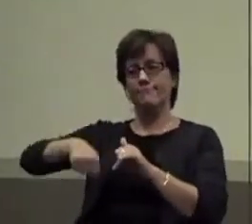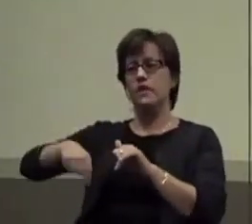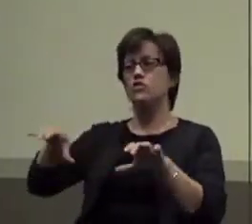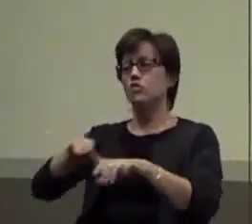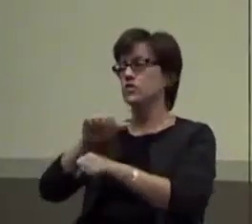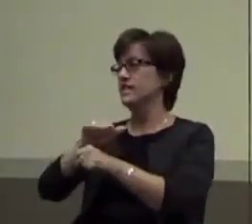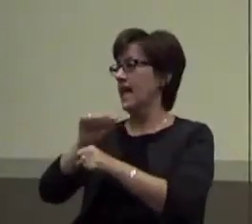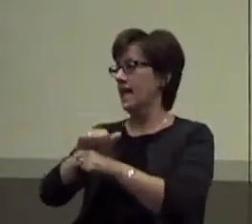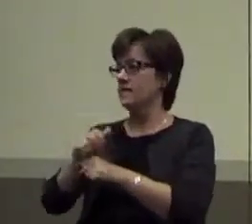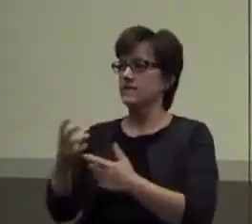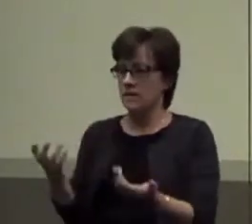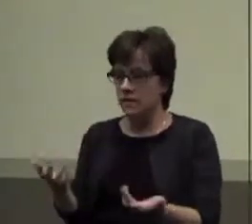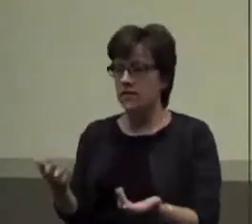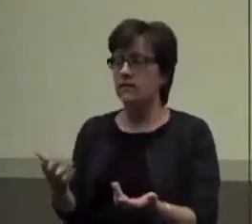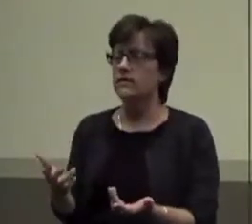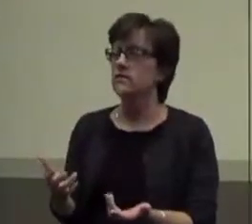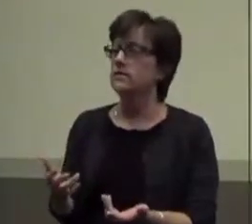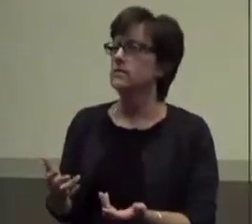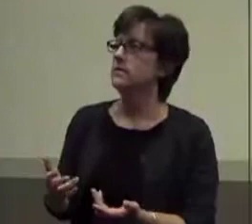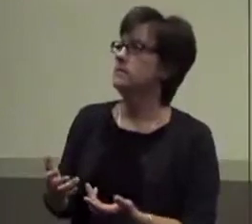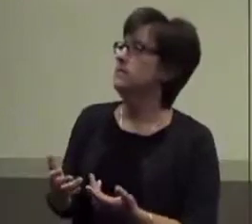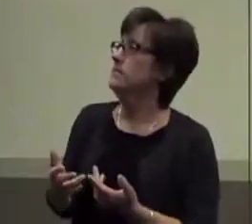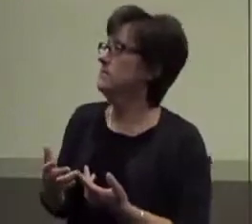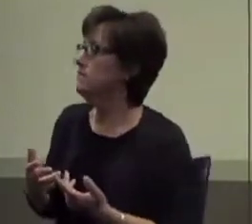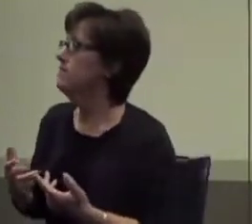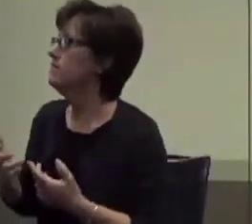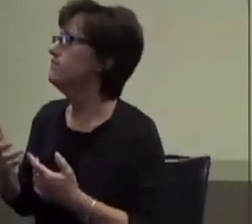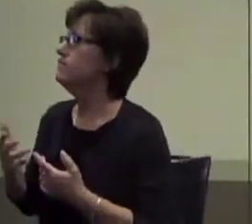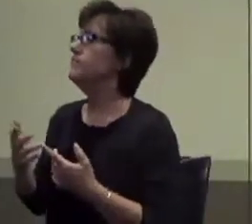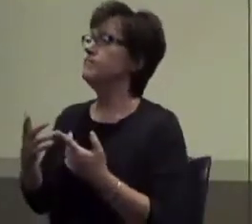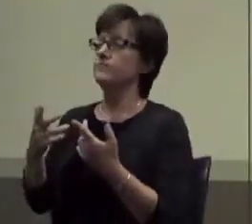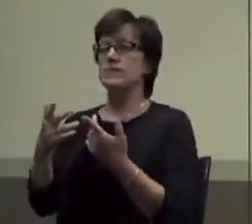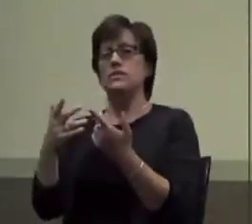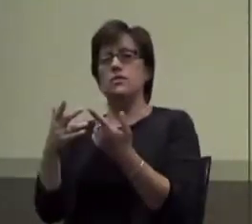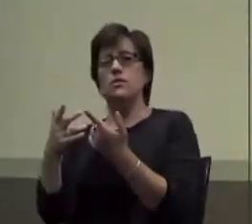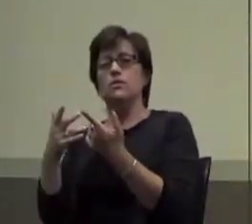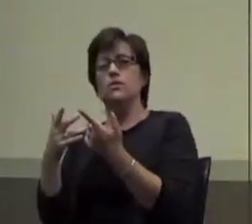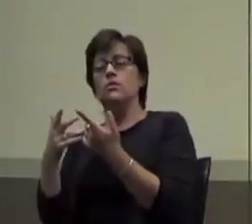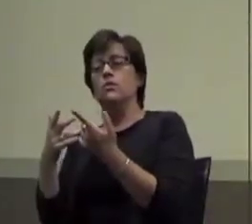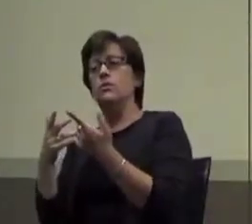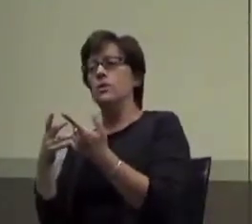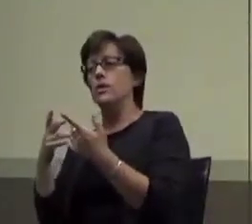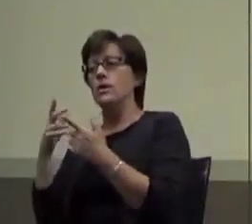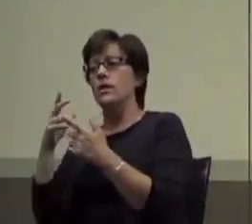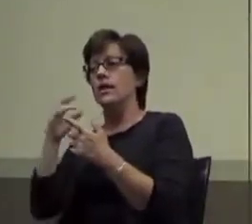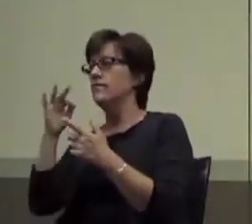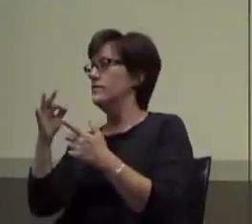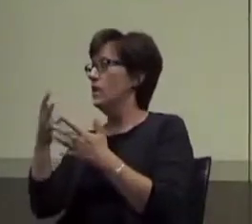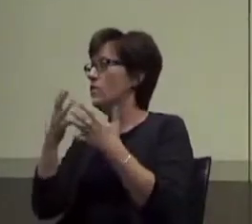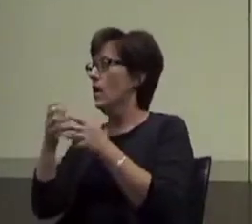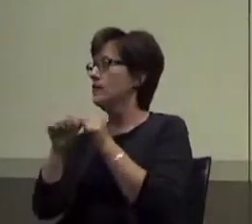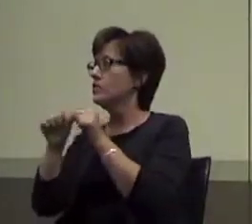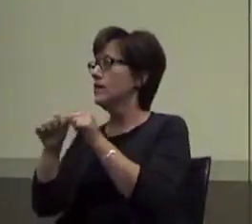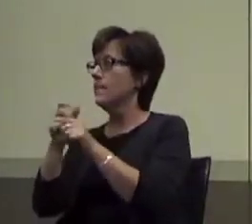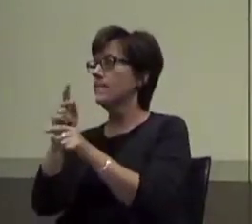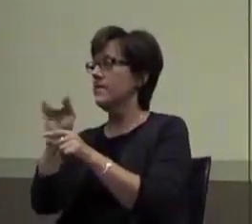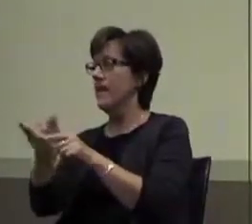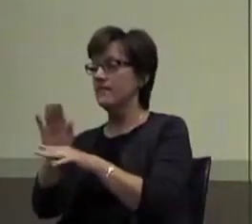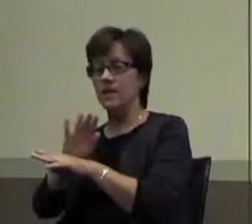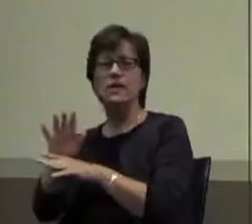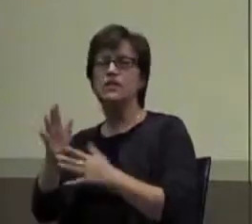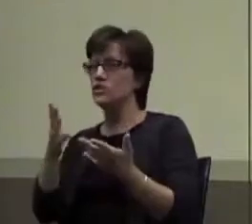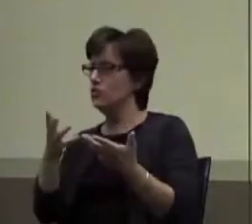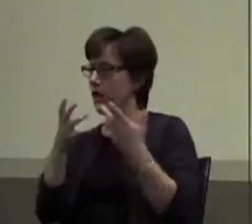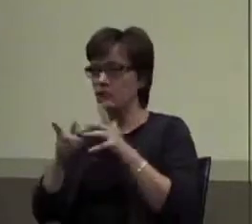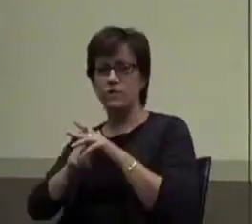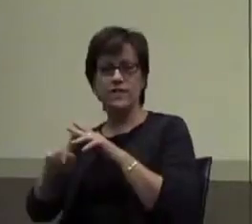So, she was attention-maintained, one, that wouldn't be the issue. Right? She wants to escape. She